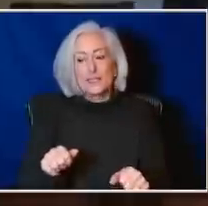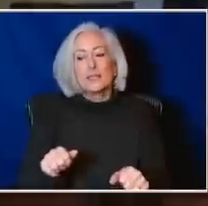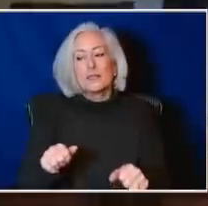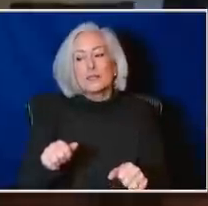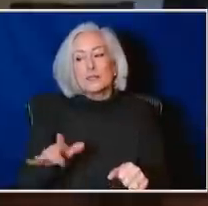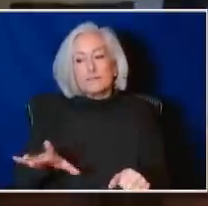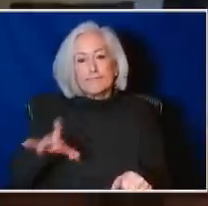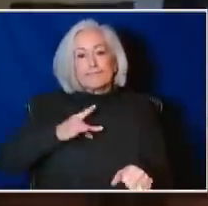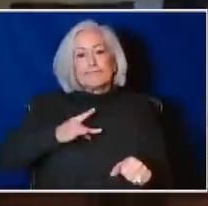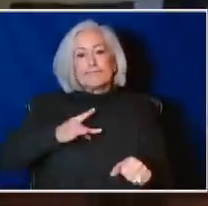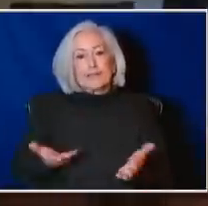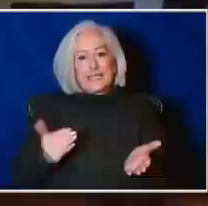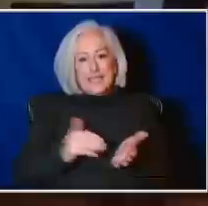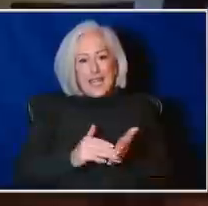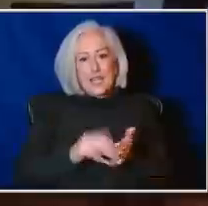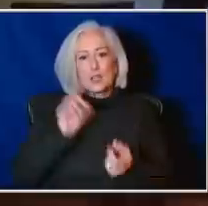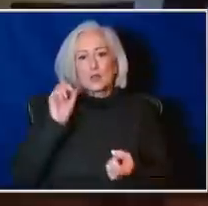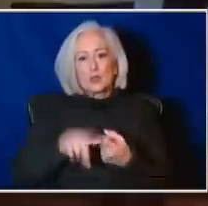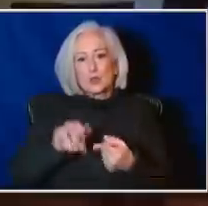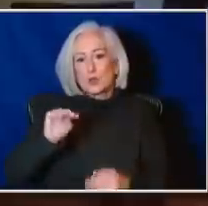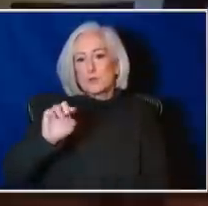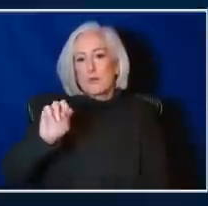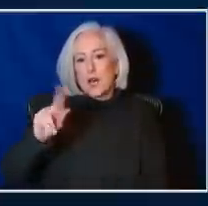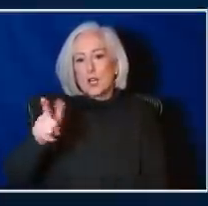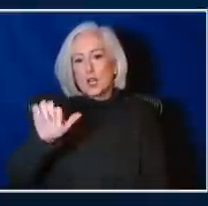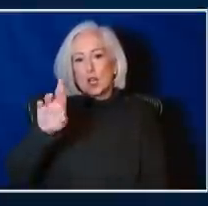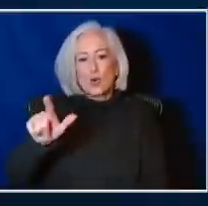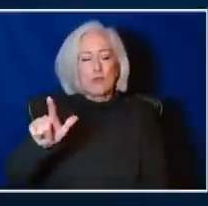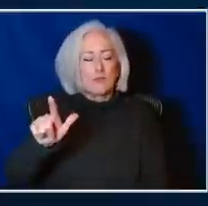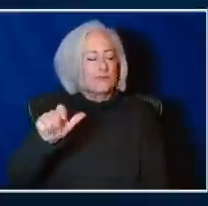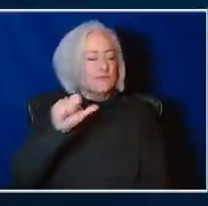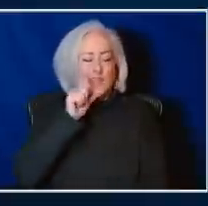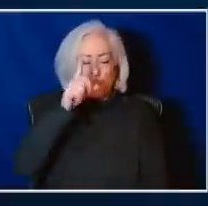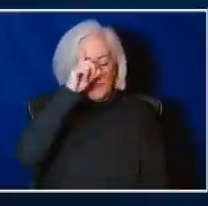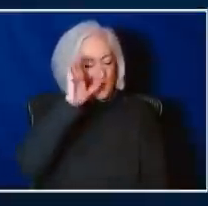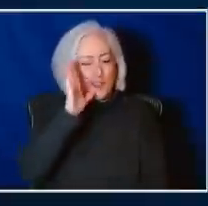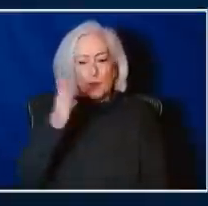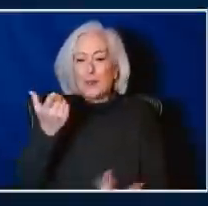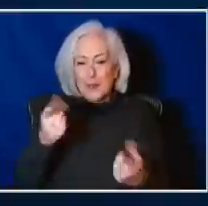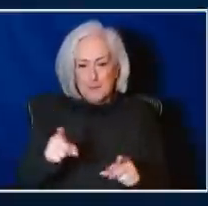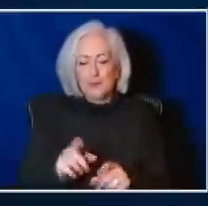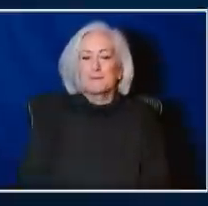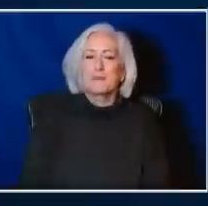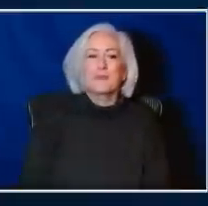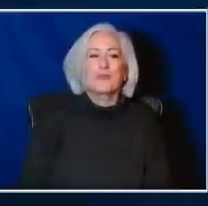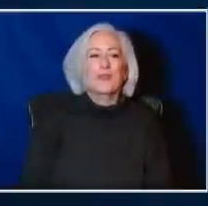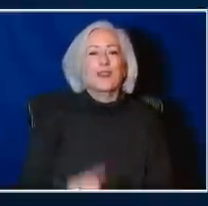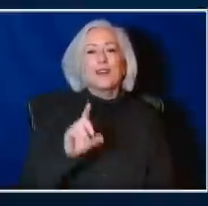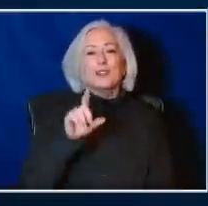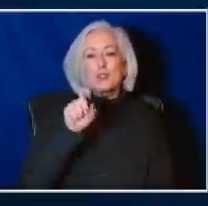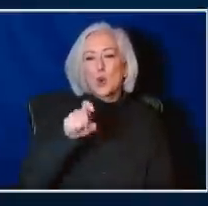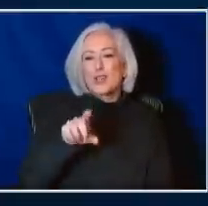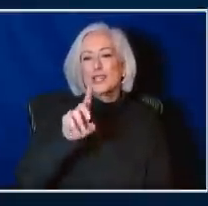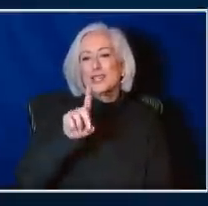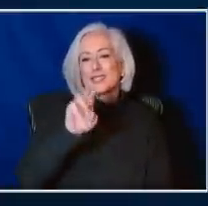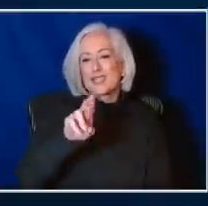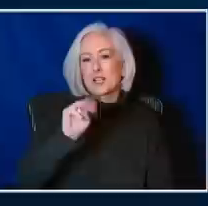monoclonals, but I wouldn't hold my breath for that. So really, we need Dr. McCoy in his lab on the enterprise